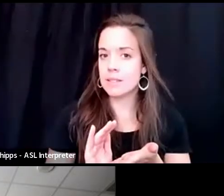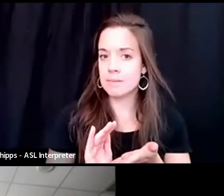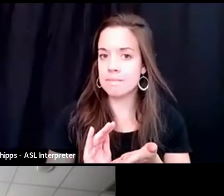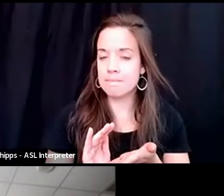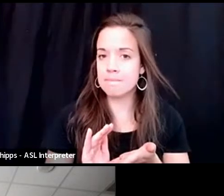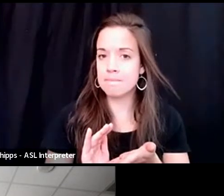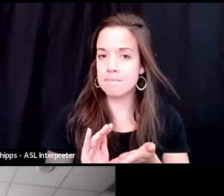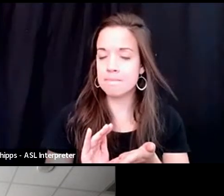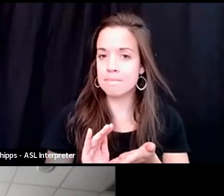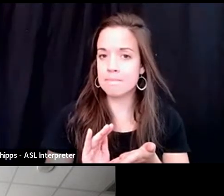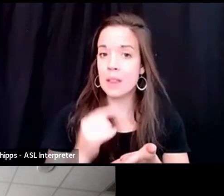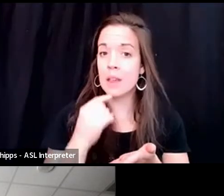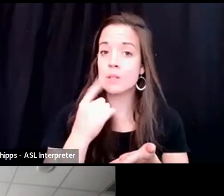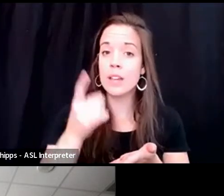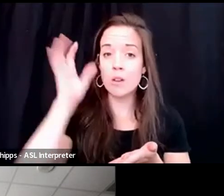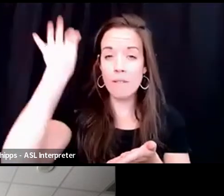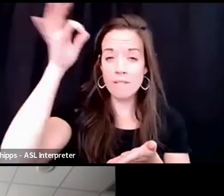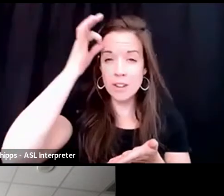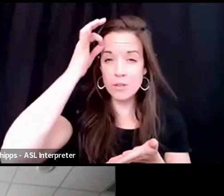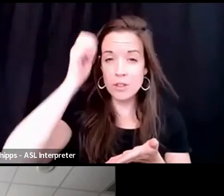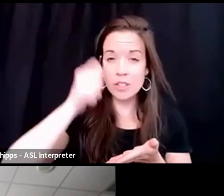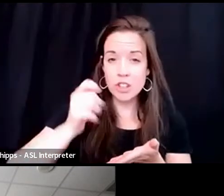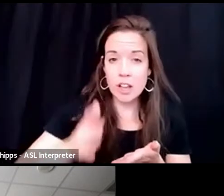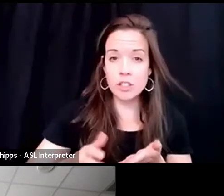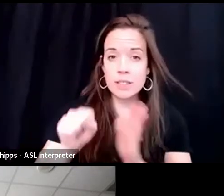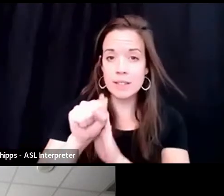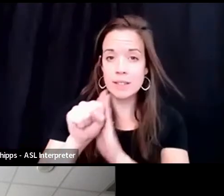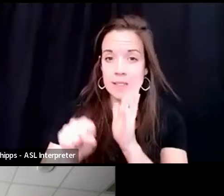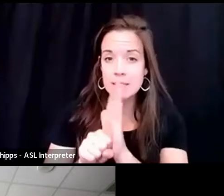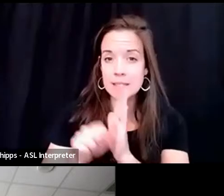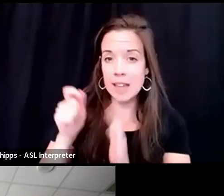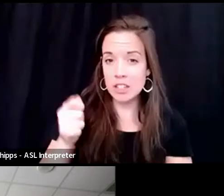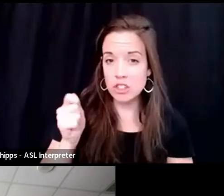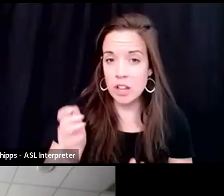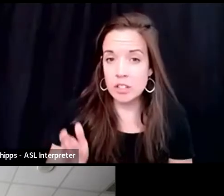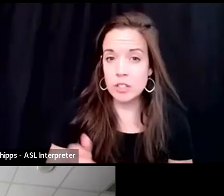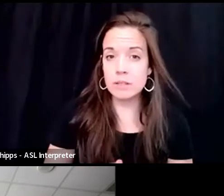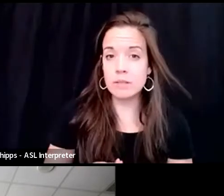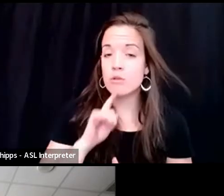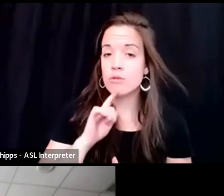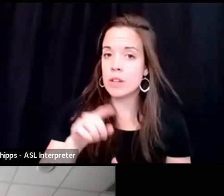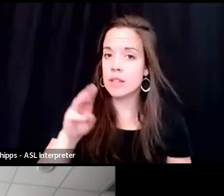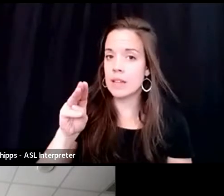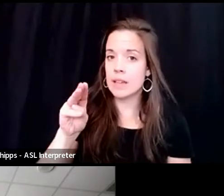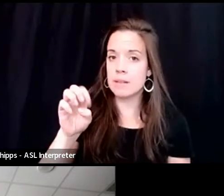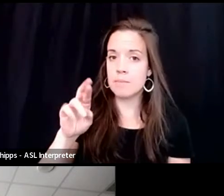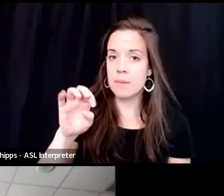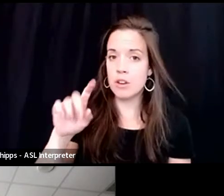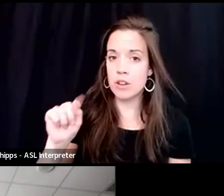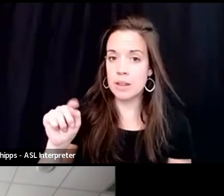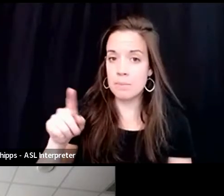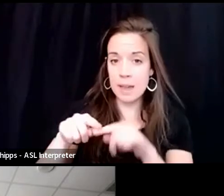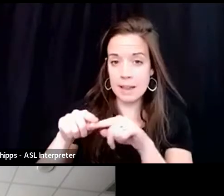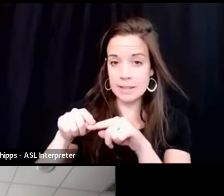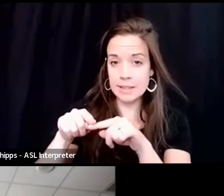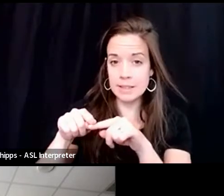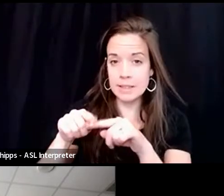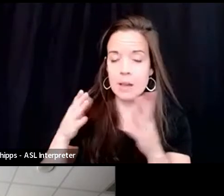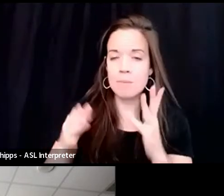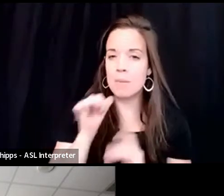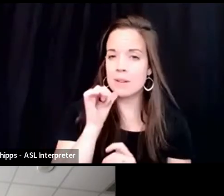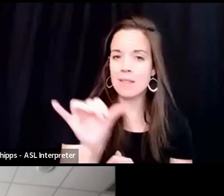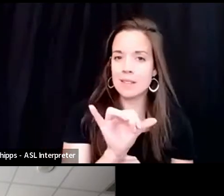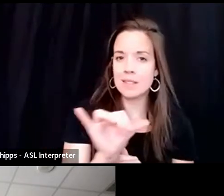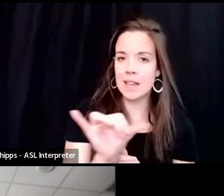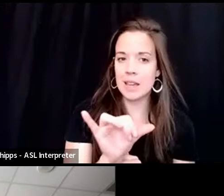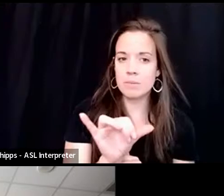will tell you federal judges and state judges, they are very merit-based. Um, you might not get the same treatment from your opposing